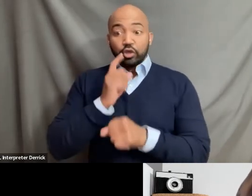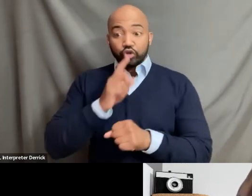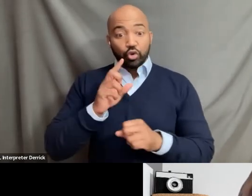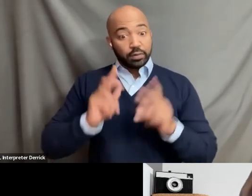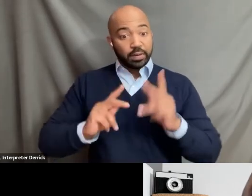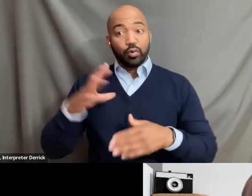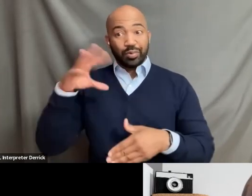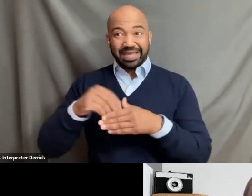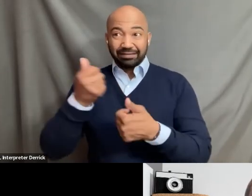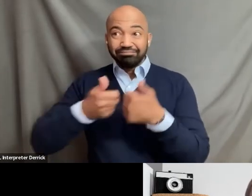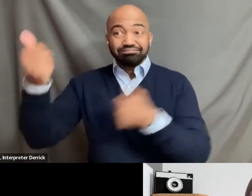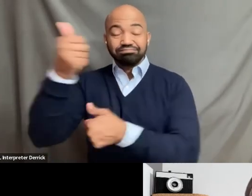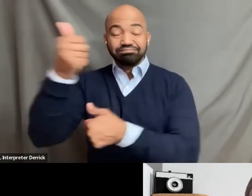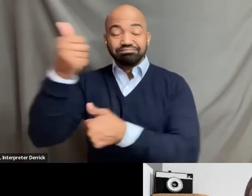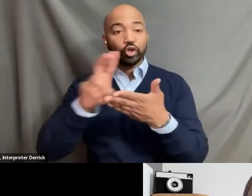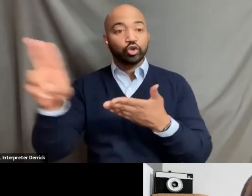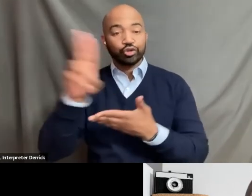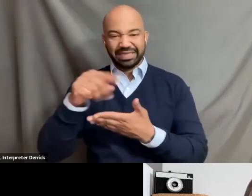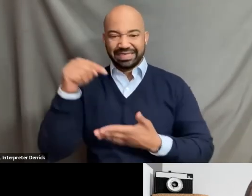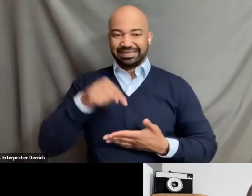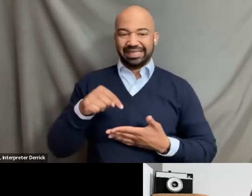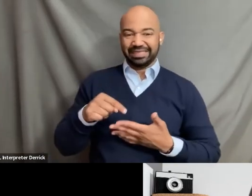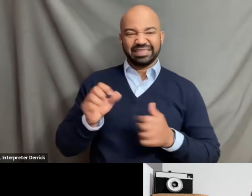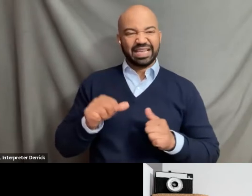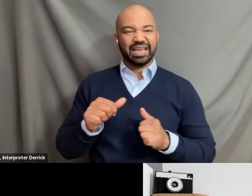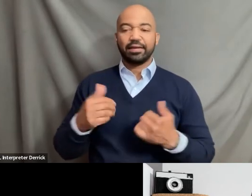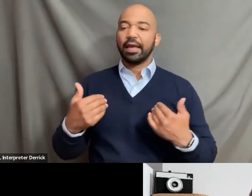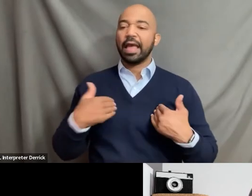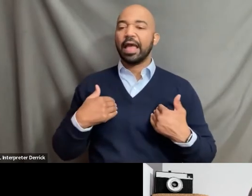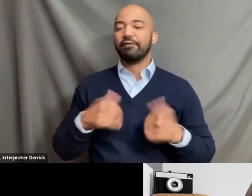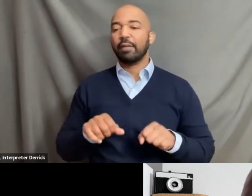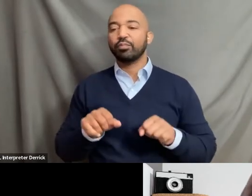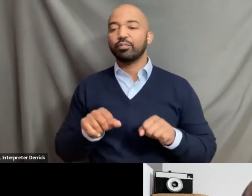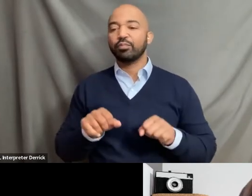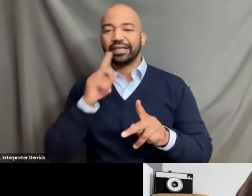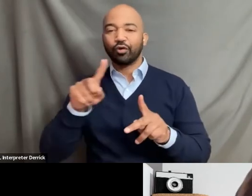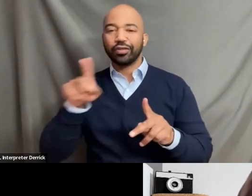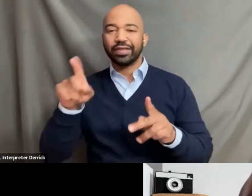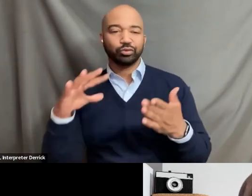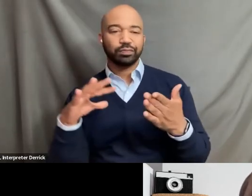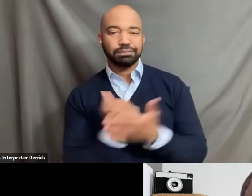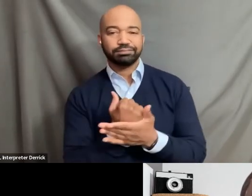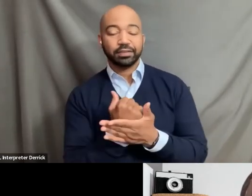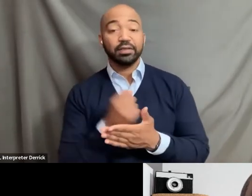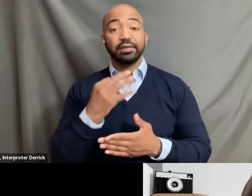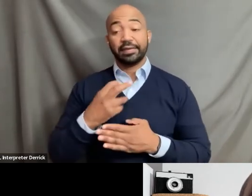inflection point and if they use that, obviously, then